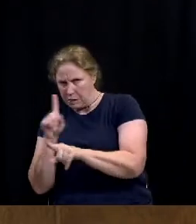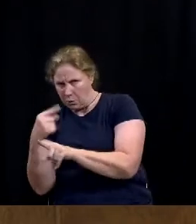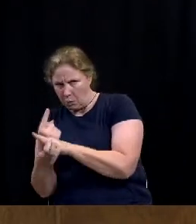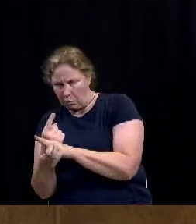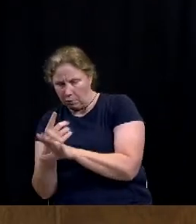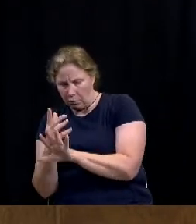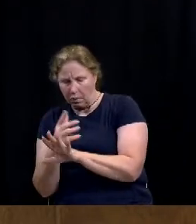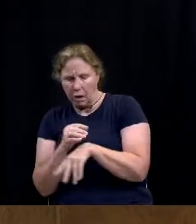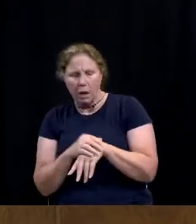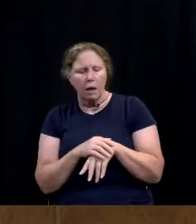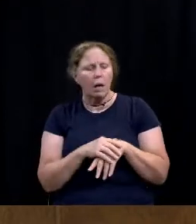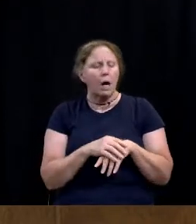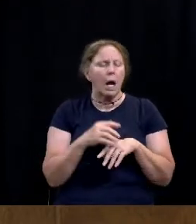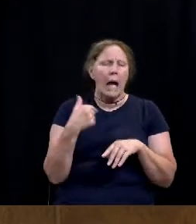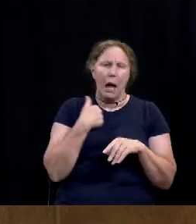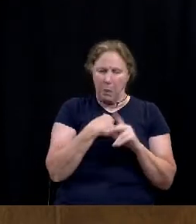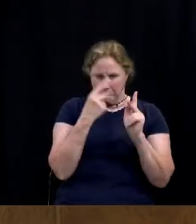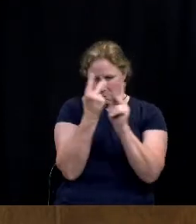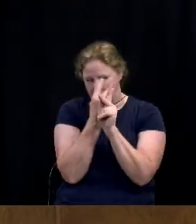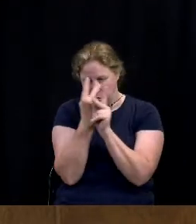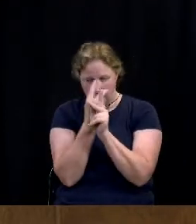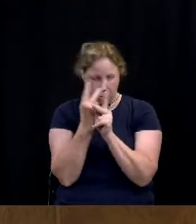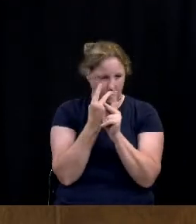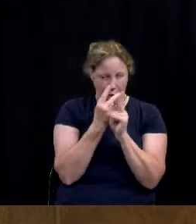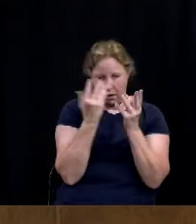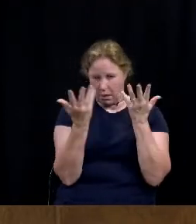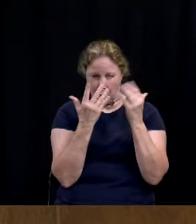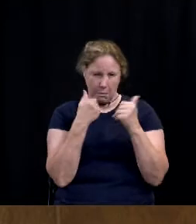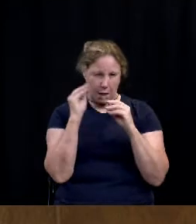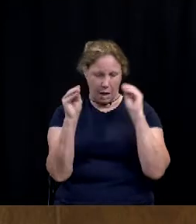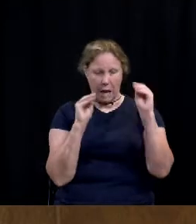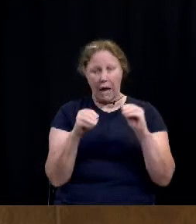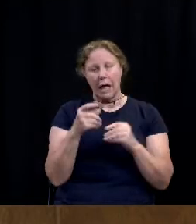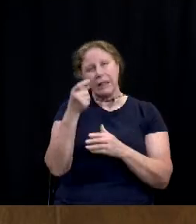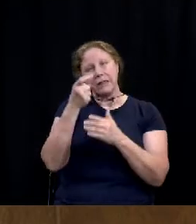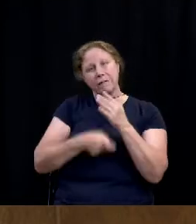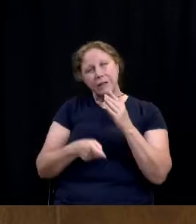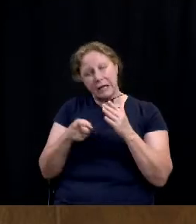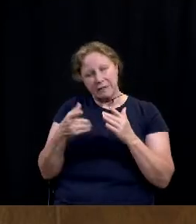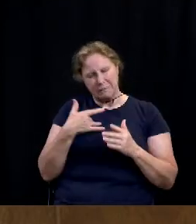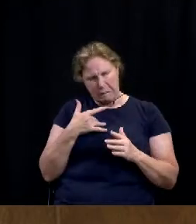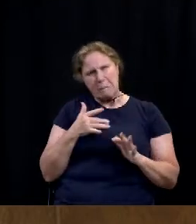how we are calculating it. And the fees kind of feel like they're right.